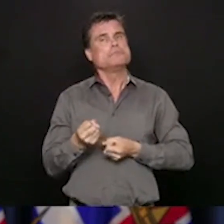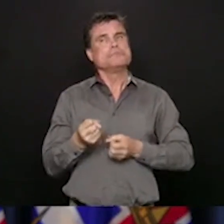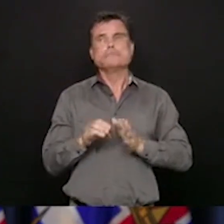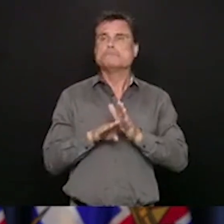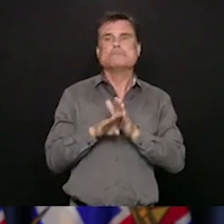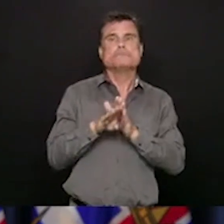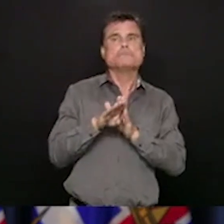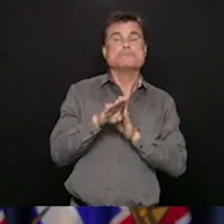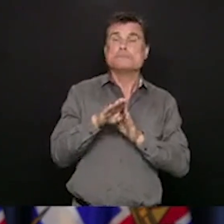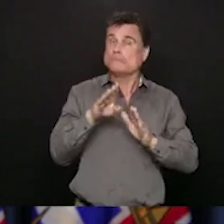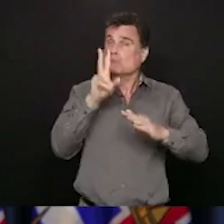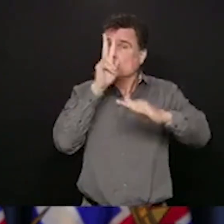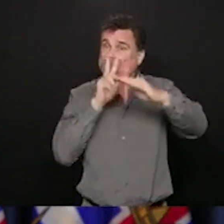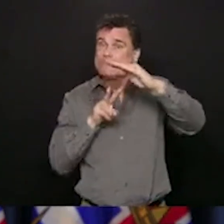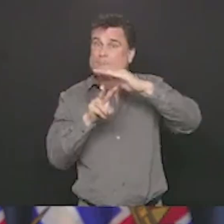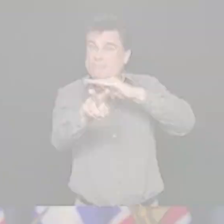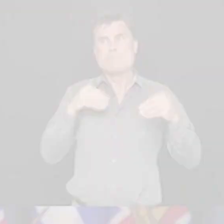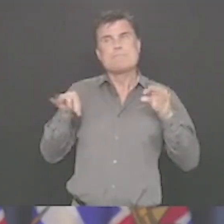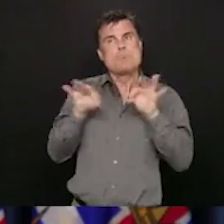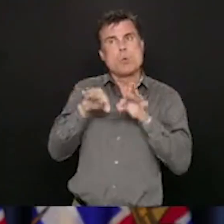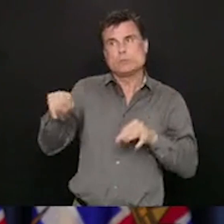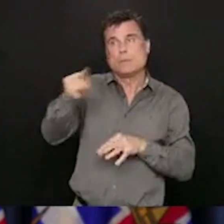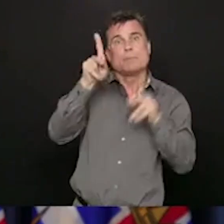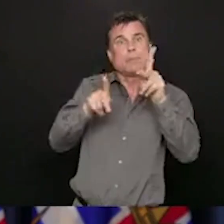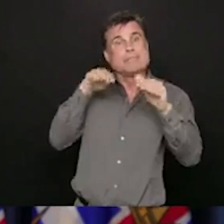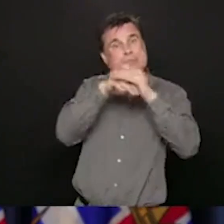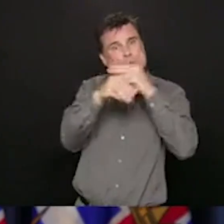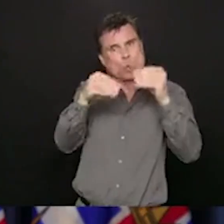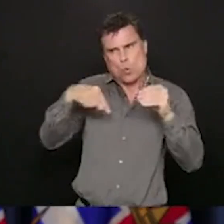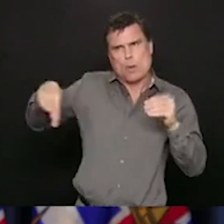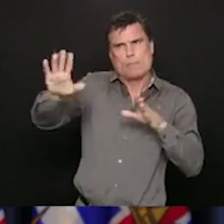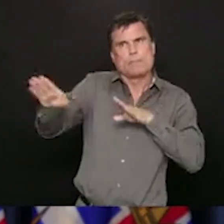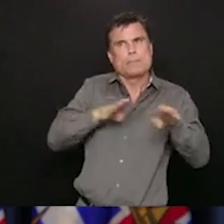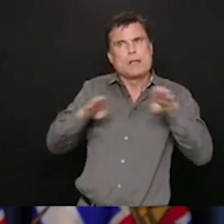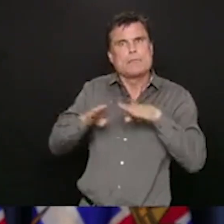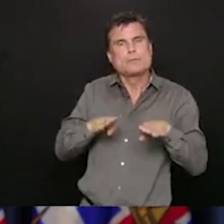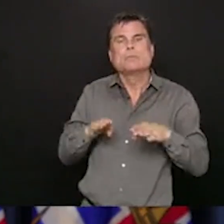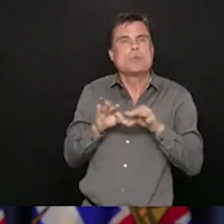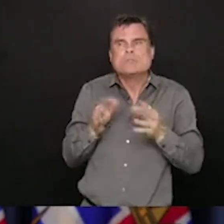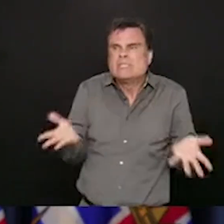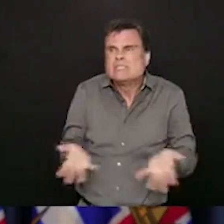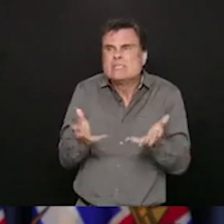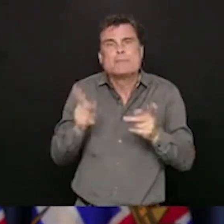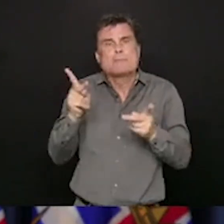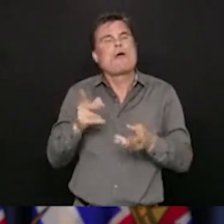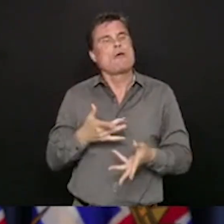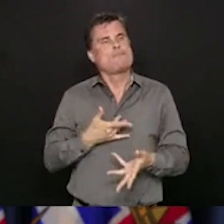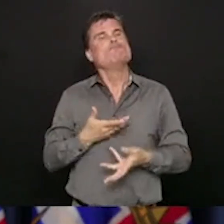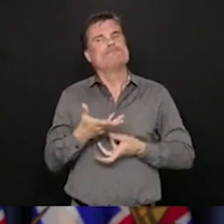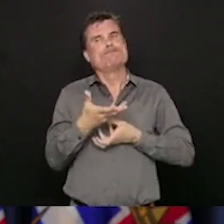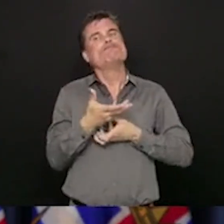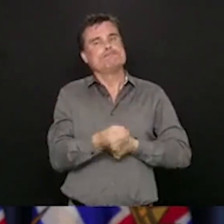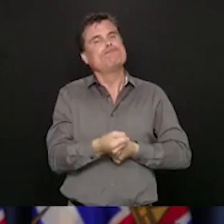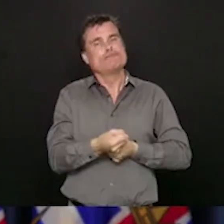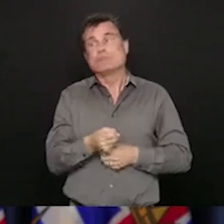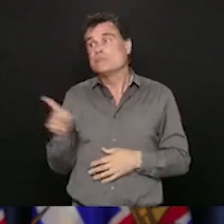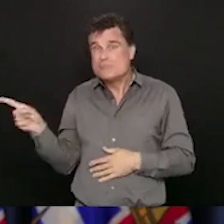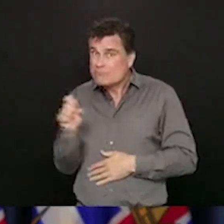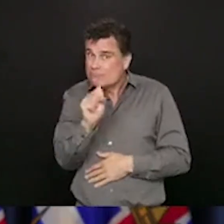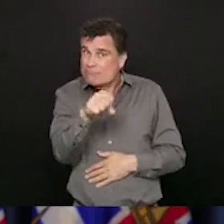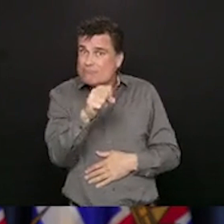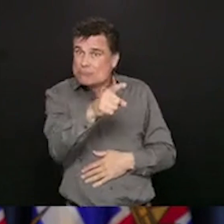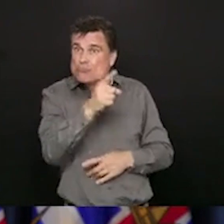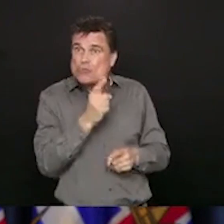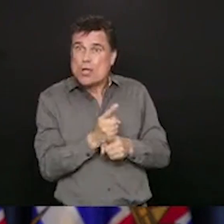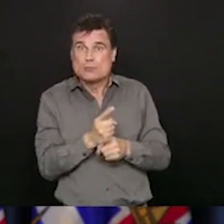and therefore we can take some comfort from that. The economy is people. People are the economy. And all of the businesses